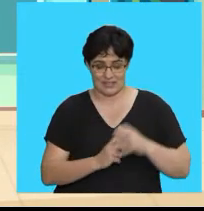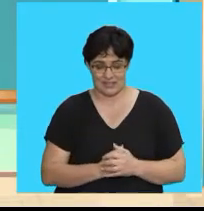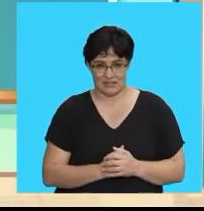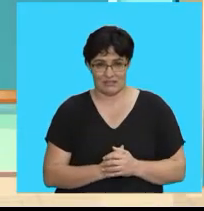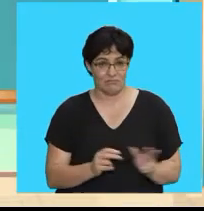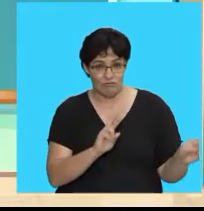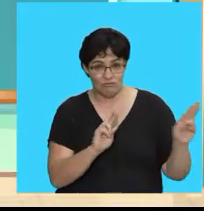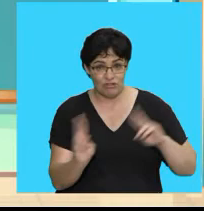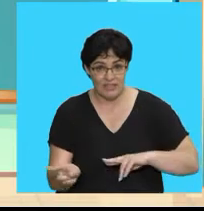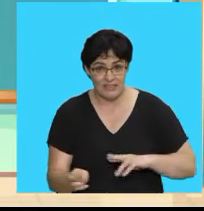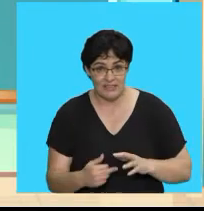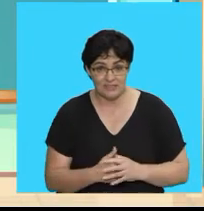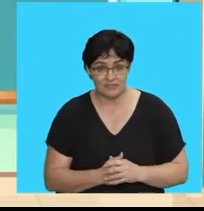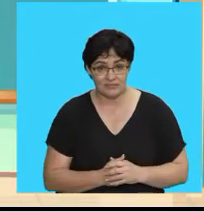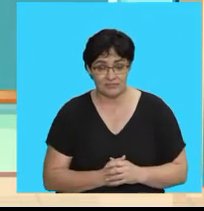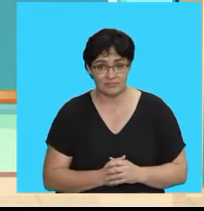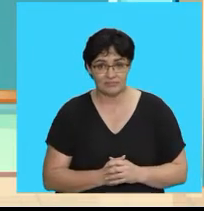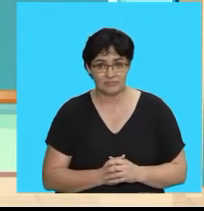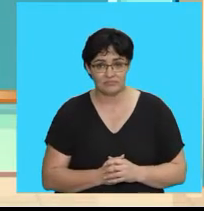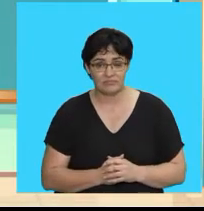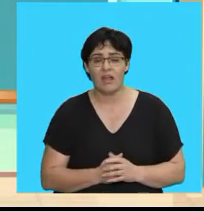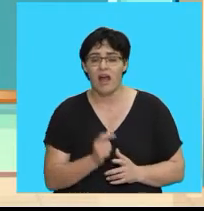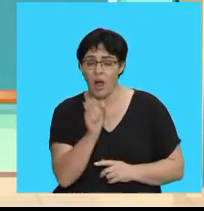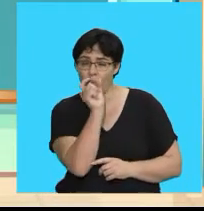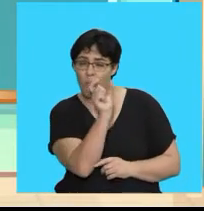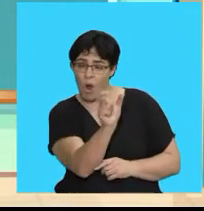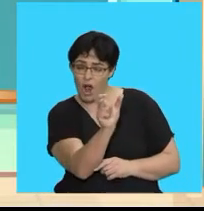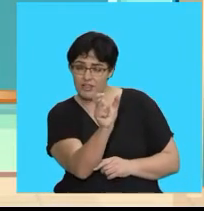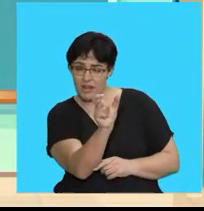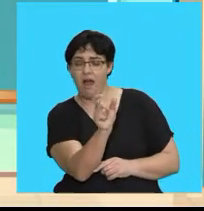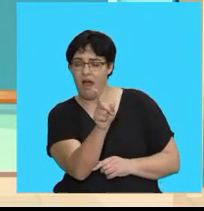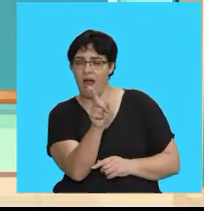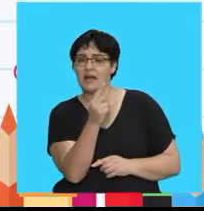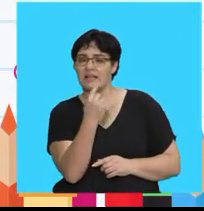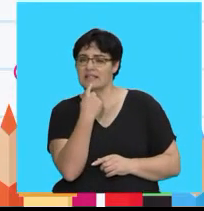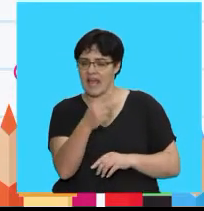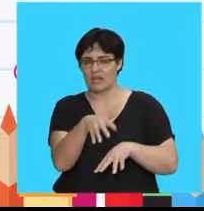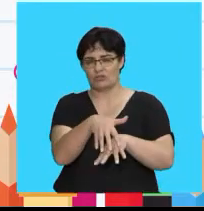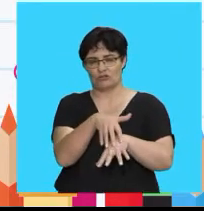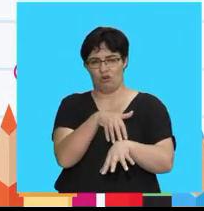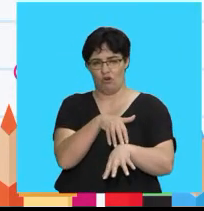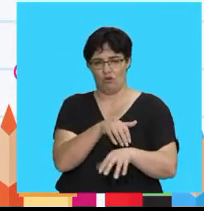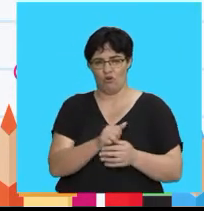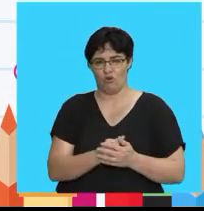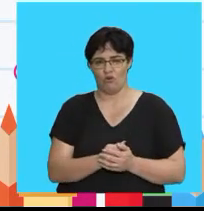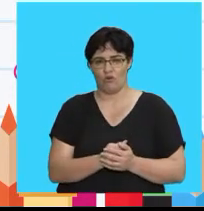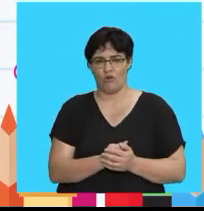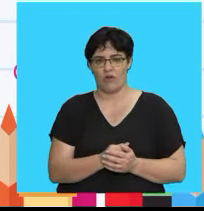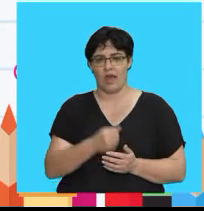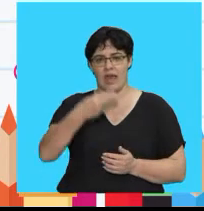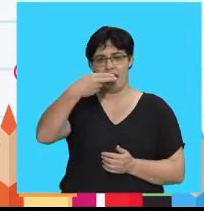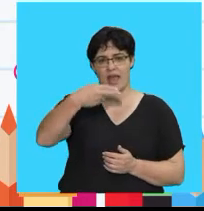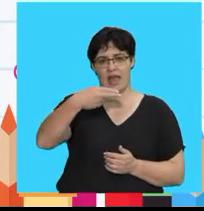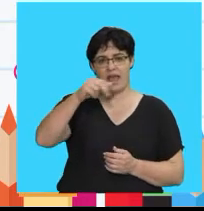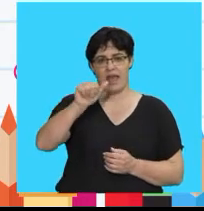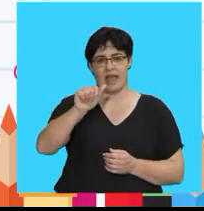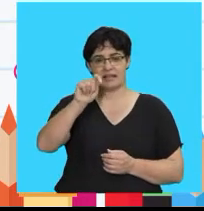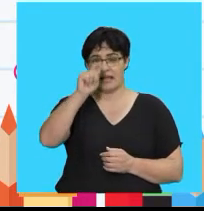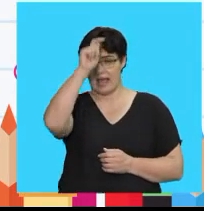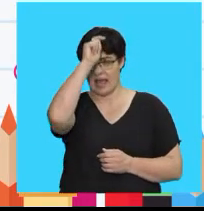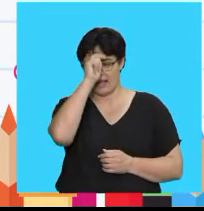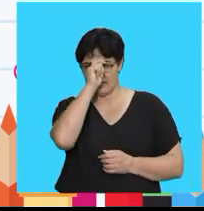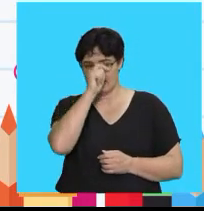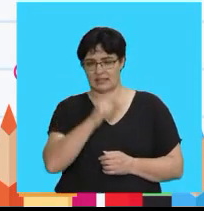Listen to the word Listen then say it slowly Hat H At